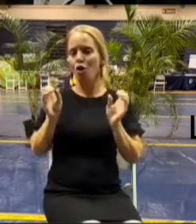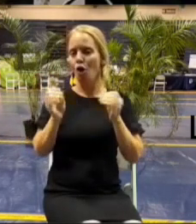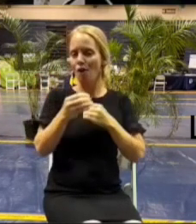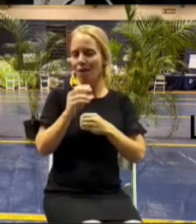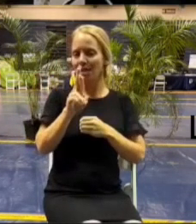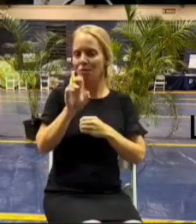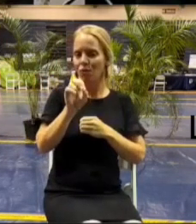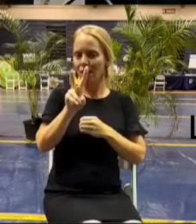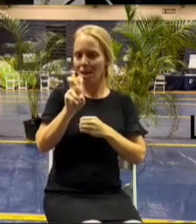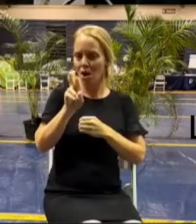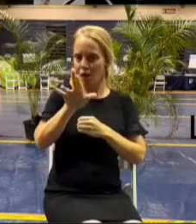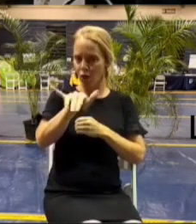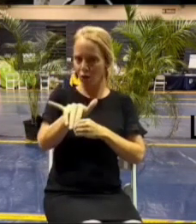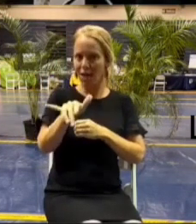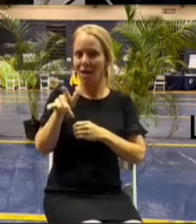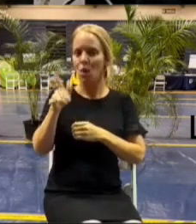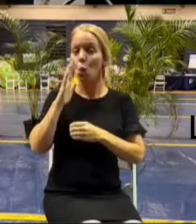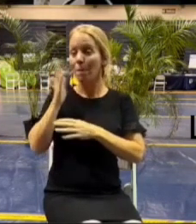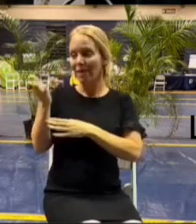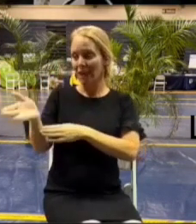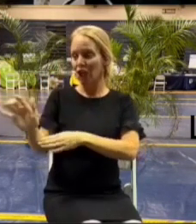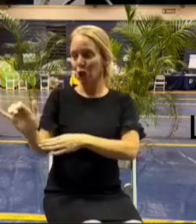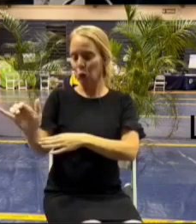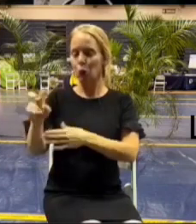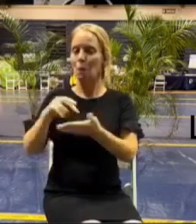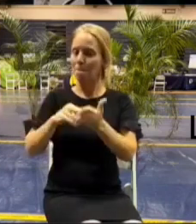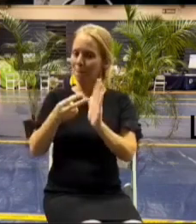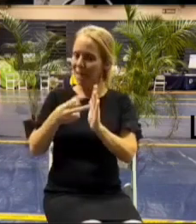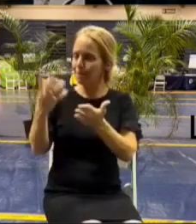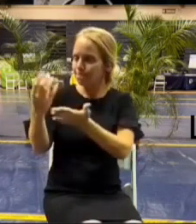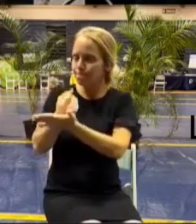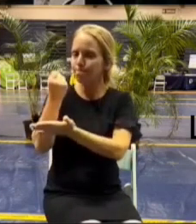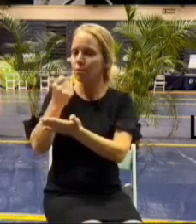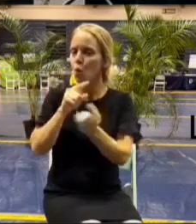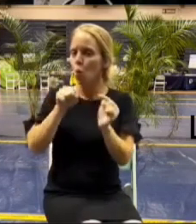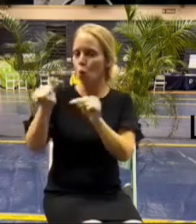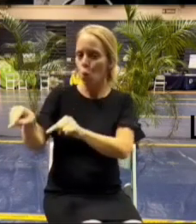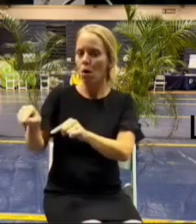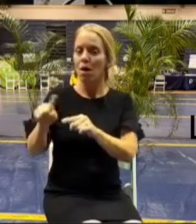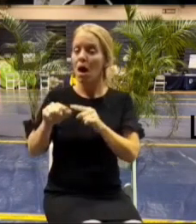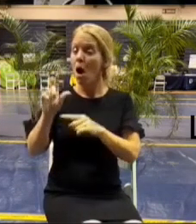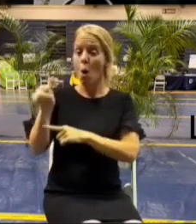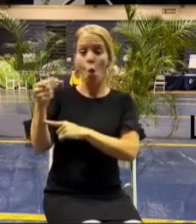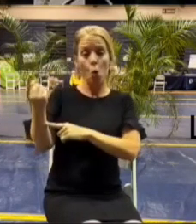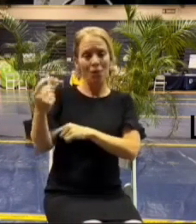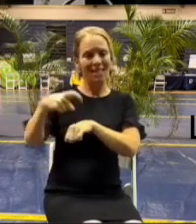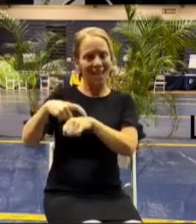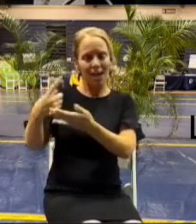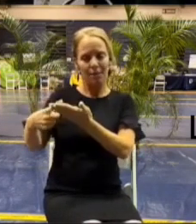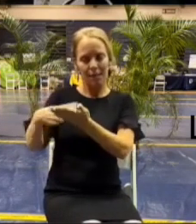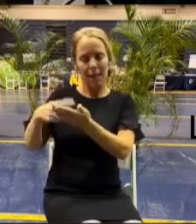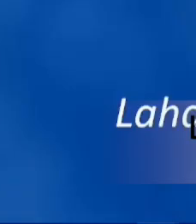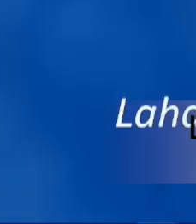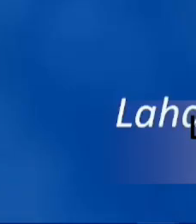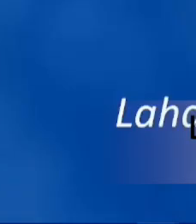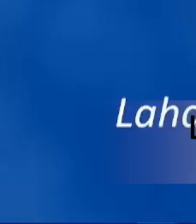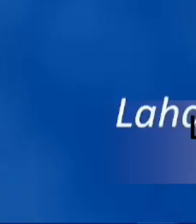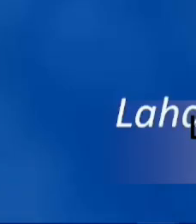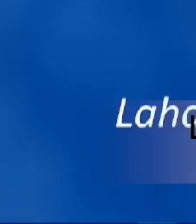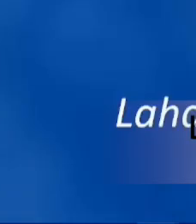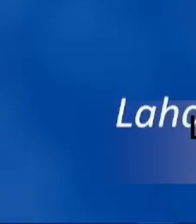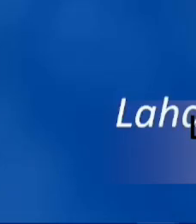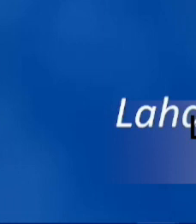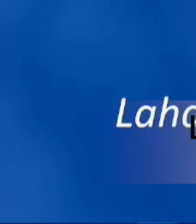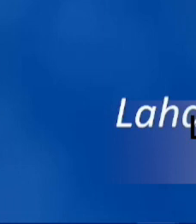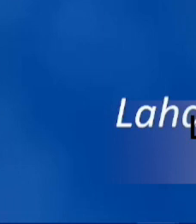so this is going be a very helpful meeting all in all it won't be the only discussion we'll have but this one will help us but this